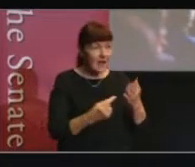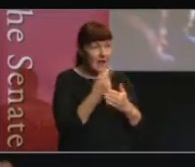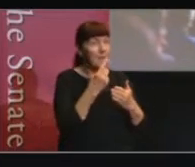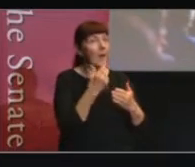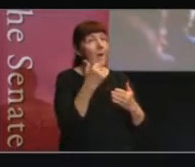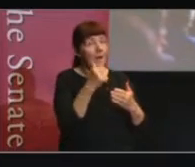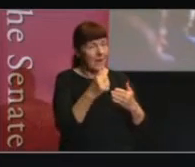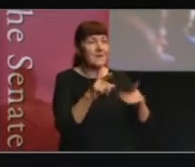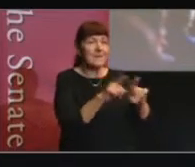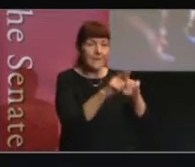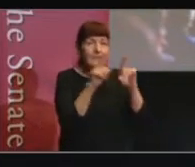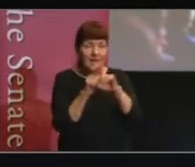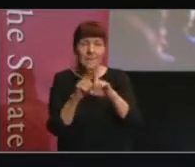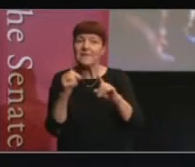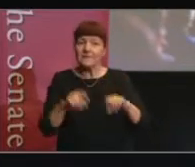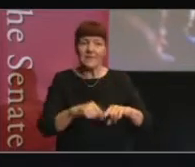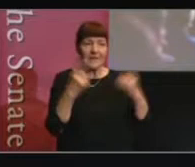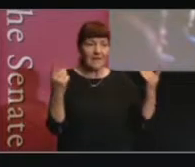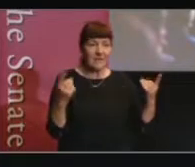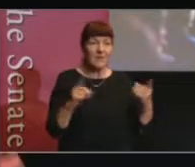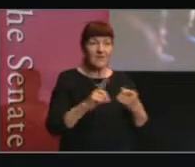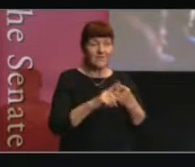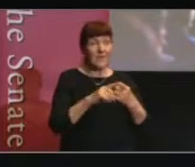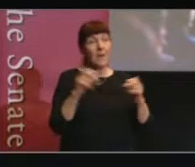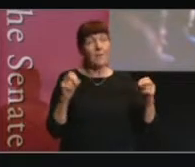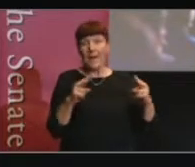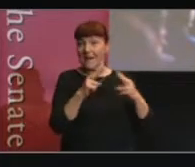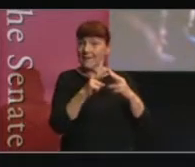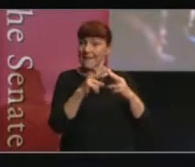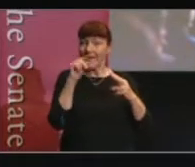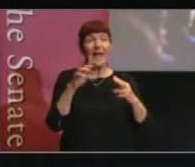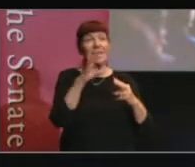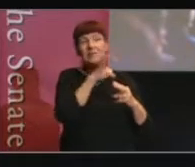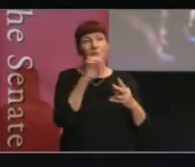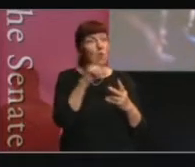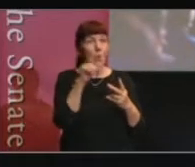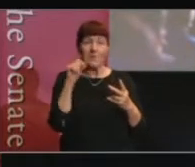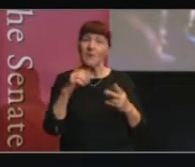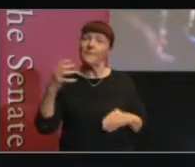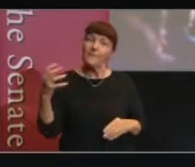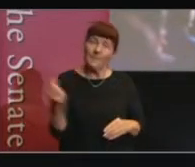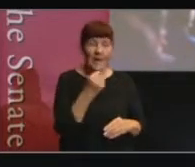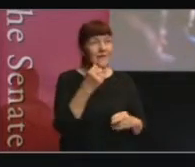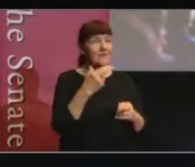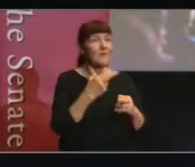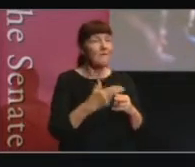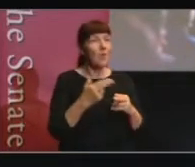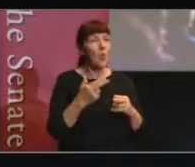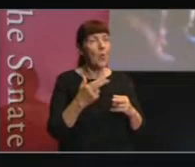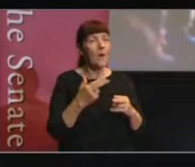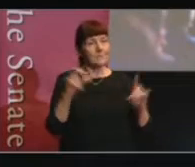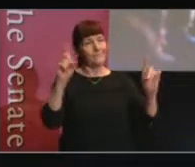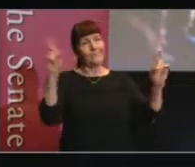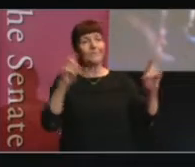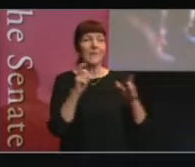is that parliamentary public engagement is not an option. It's a necessity for modern democracies. It's going to become more